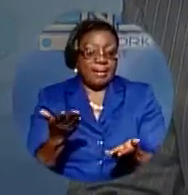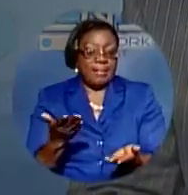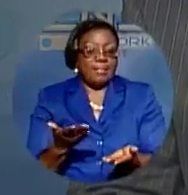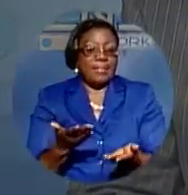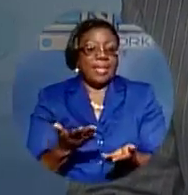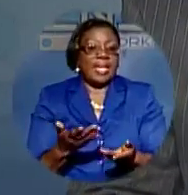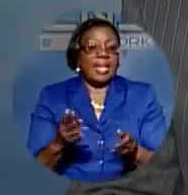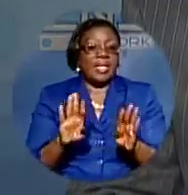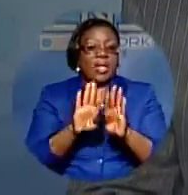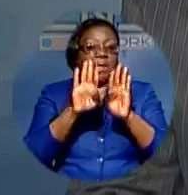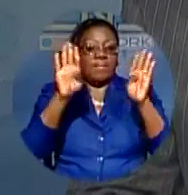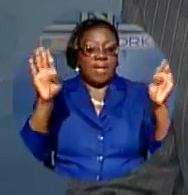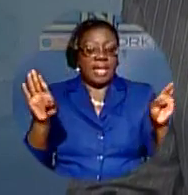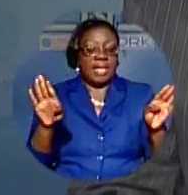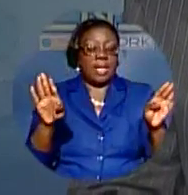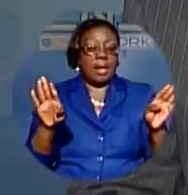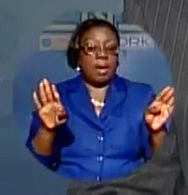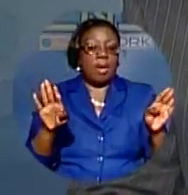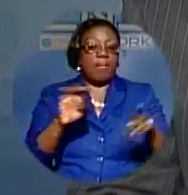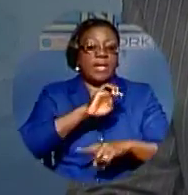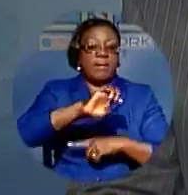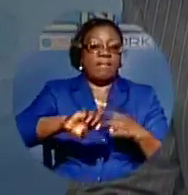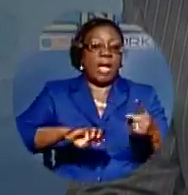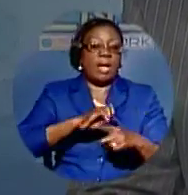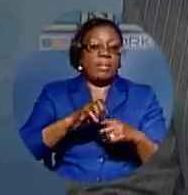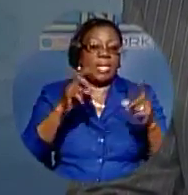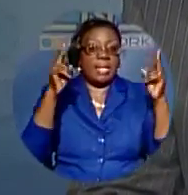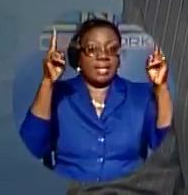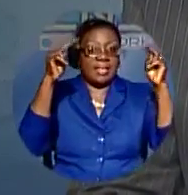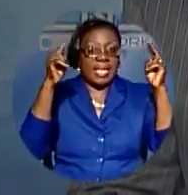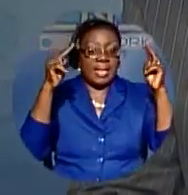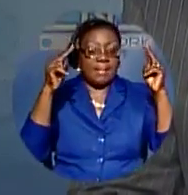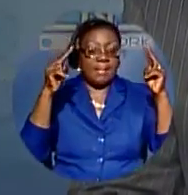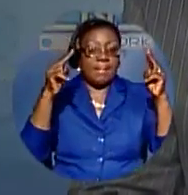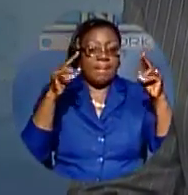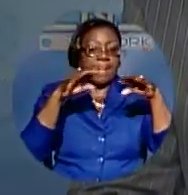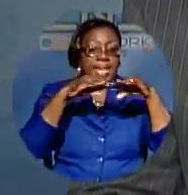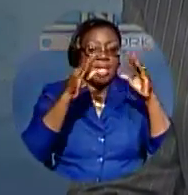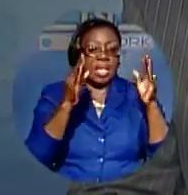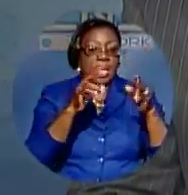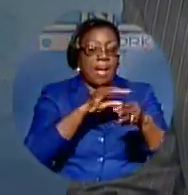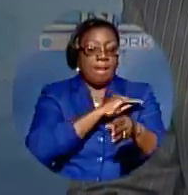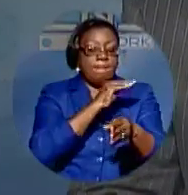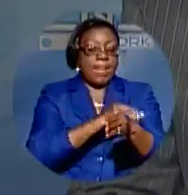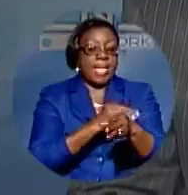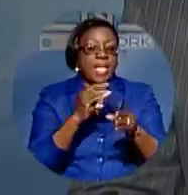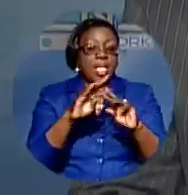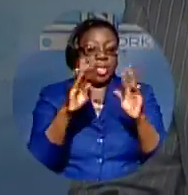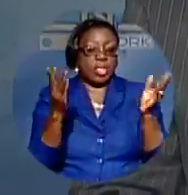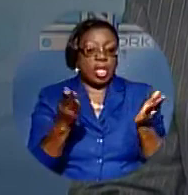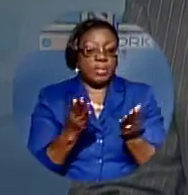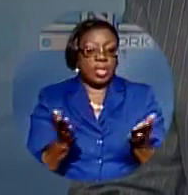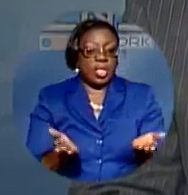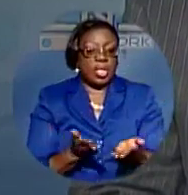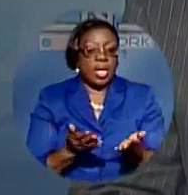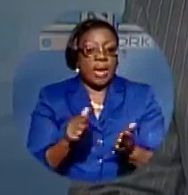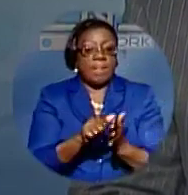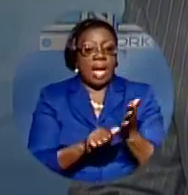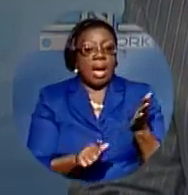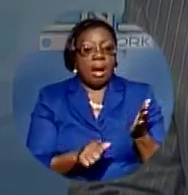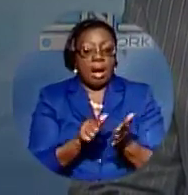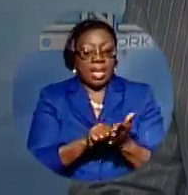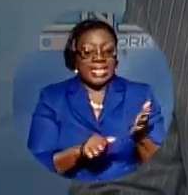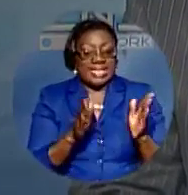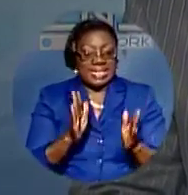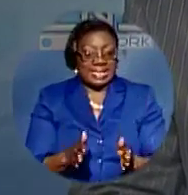was the unveiling of an environmentally themed metal sculpture entitled We Restore by artist blacksmith Tyrone Ferguson.